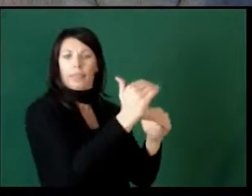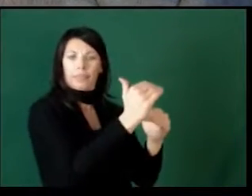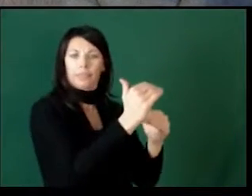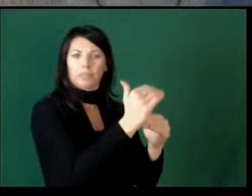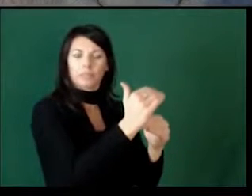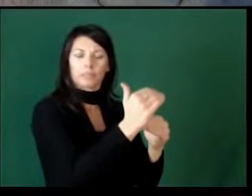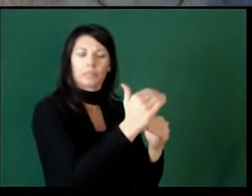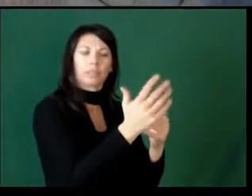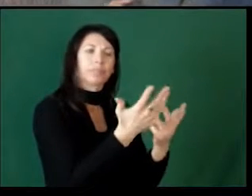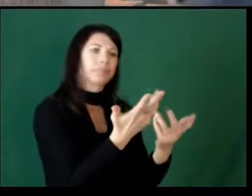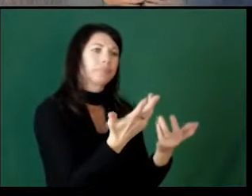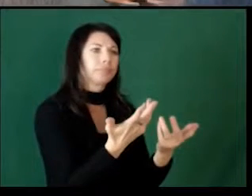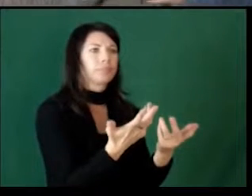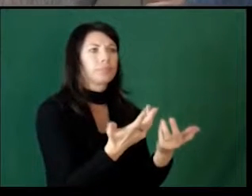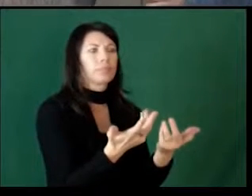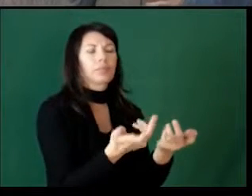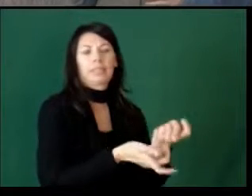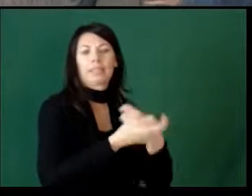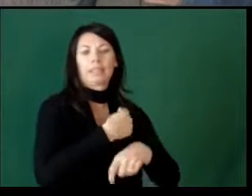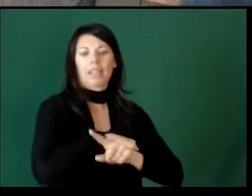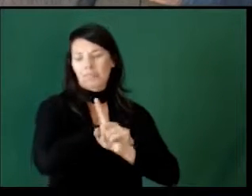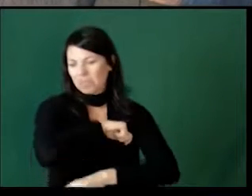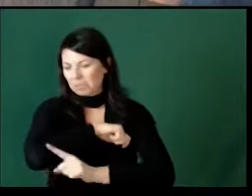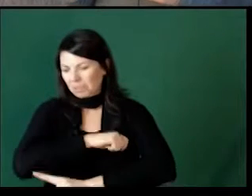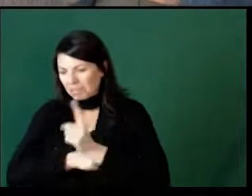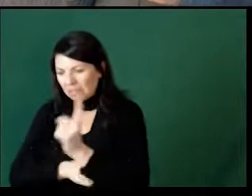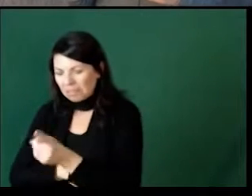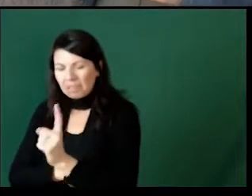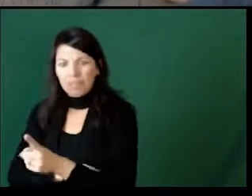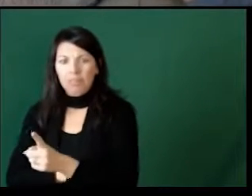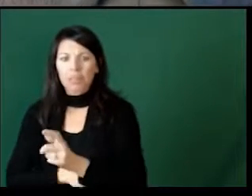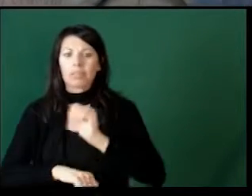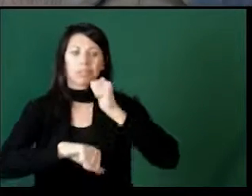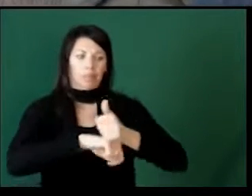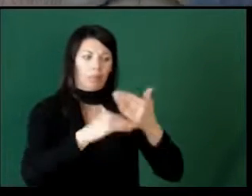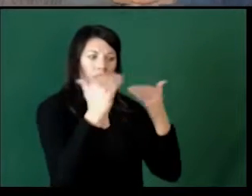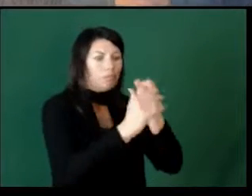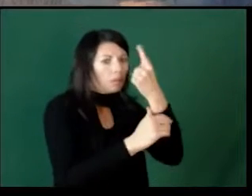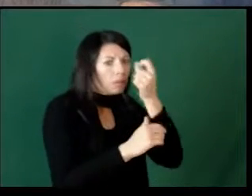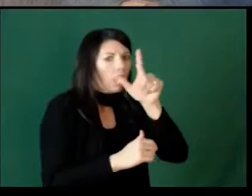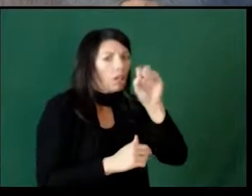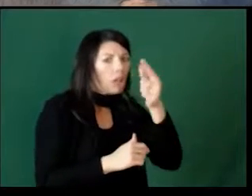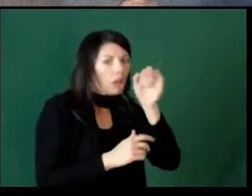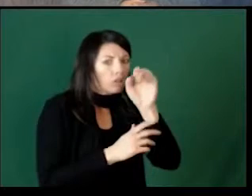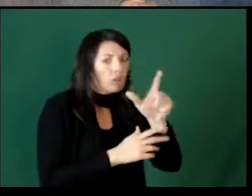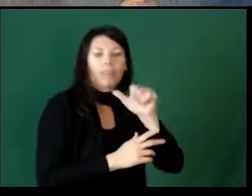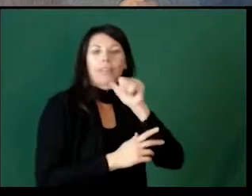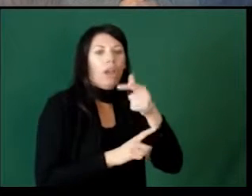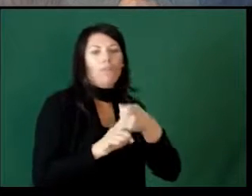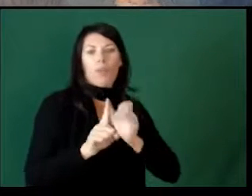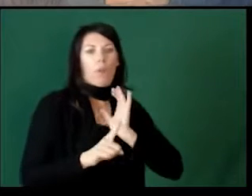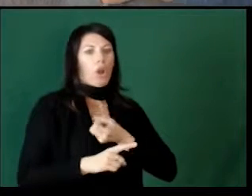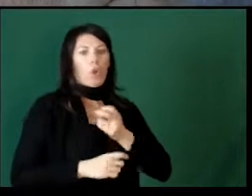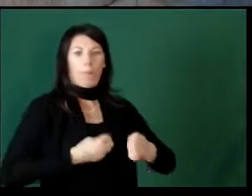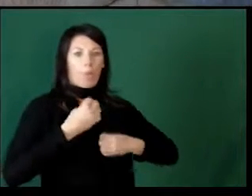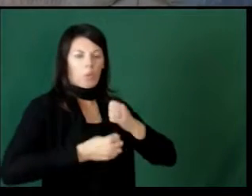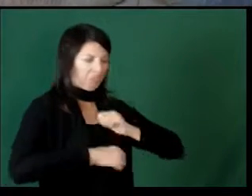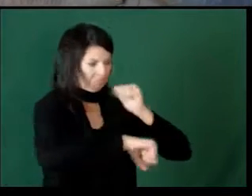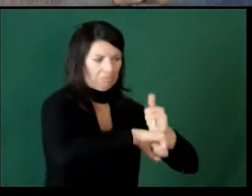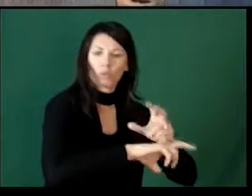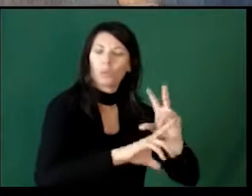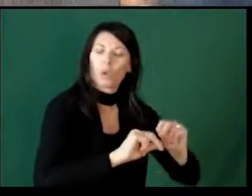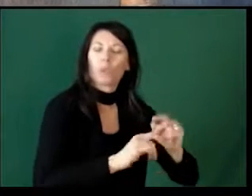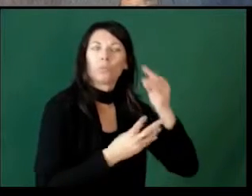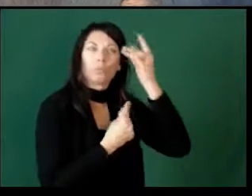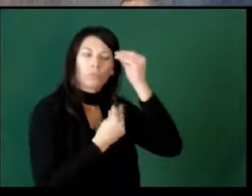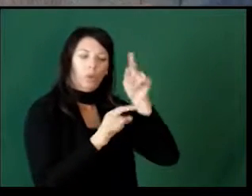limits as opposed to punishment. Setting those limits are very logical. They're not coming from